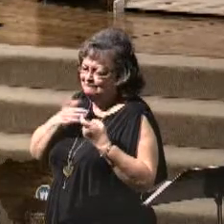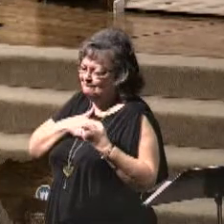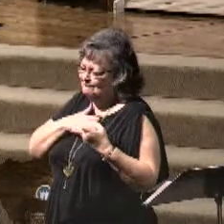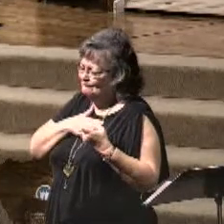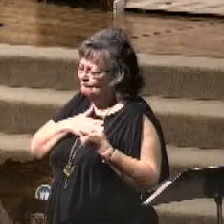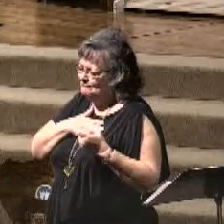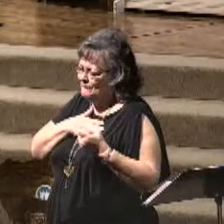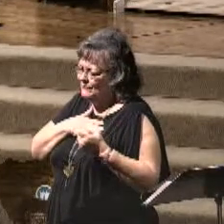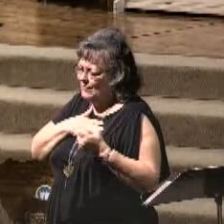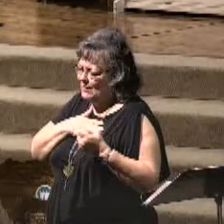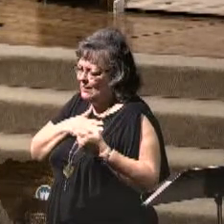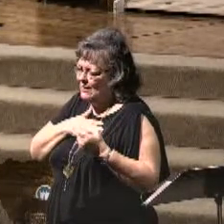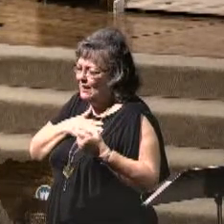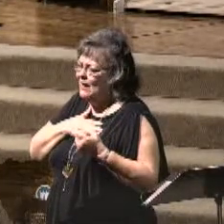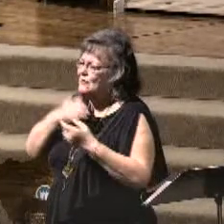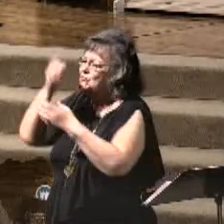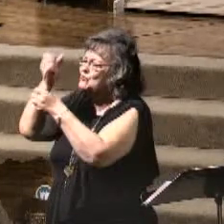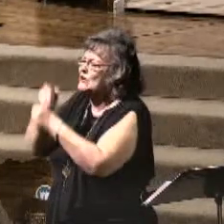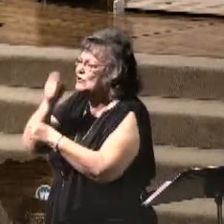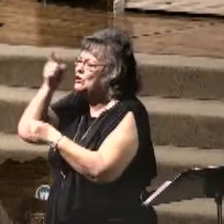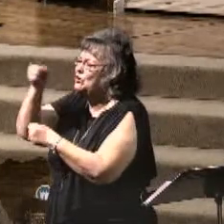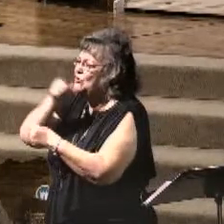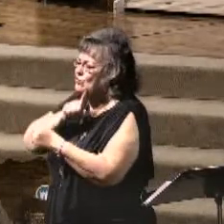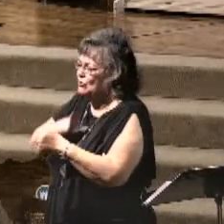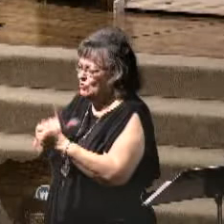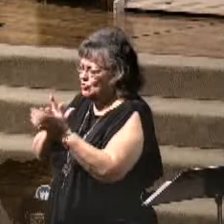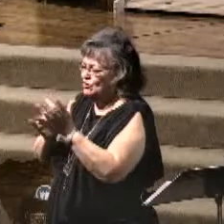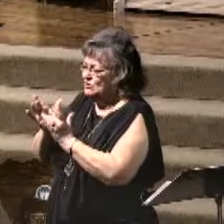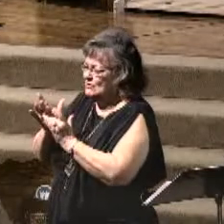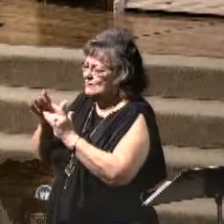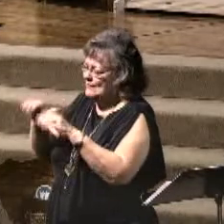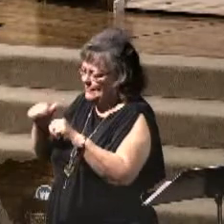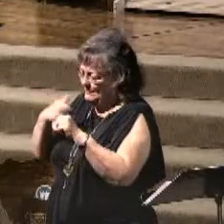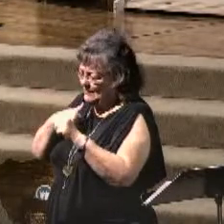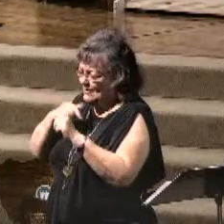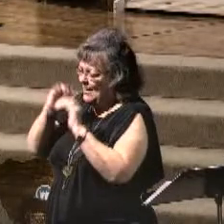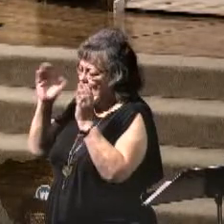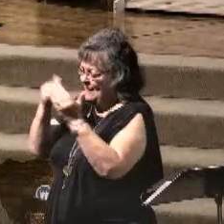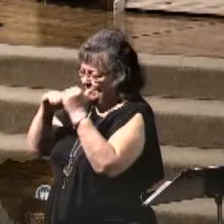I'm trusting you, Lord Jesus, to take me to heaven when I die. God,